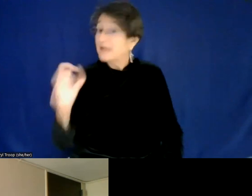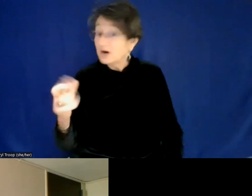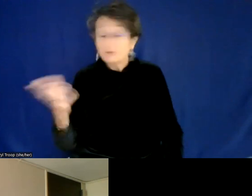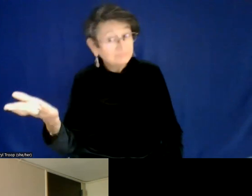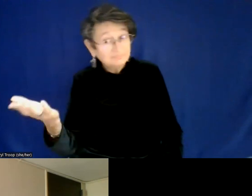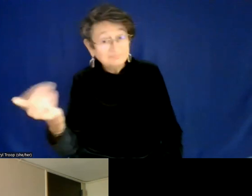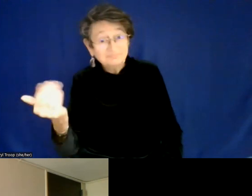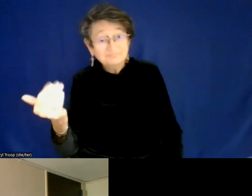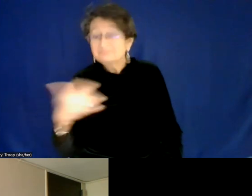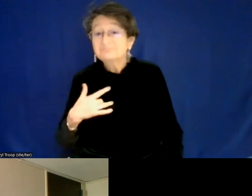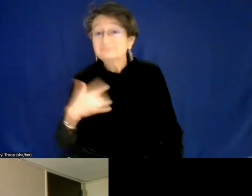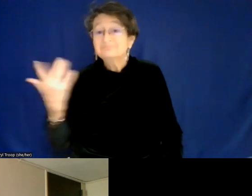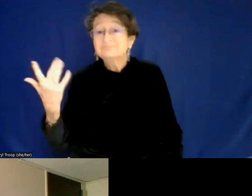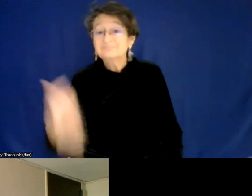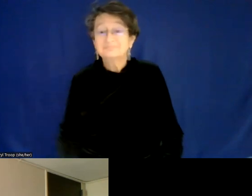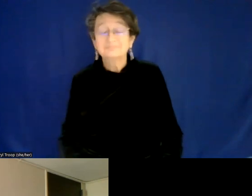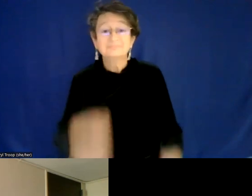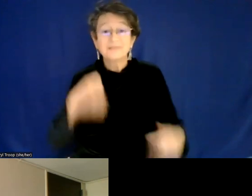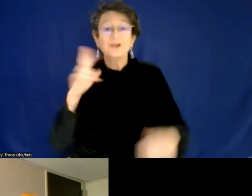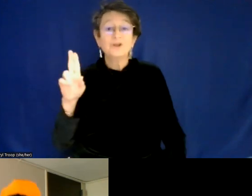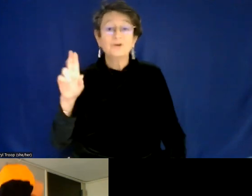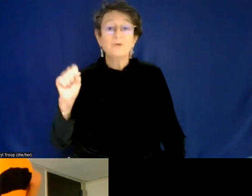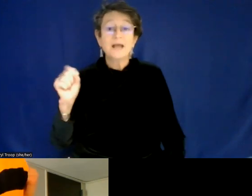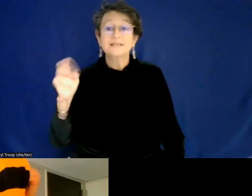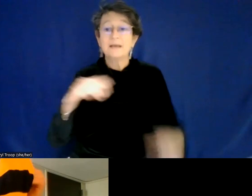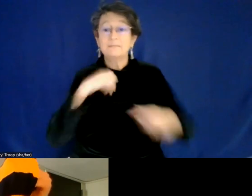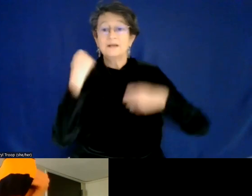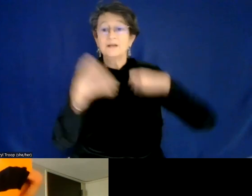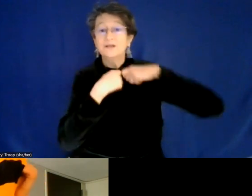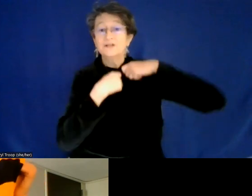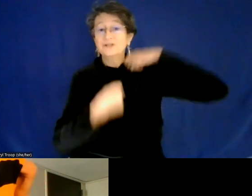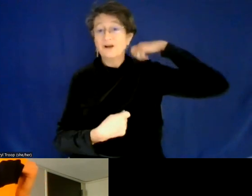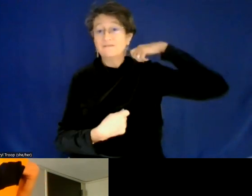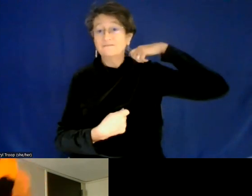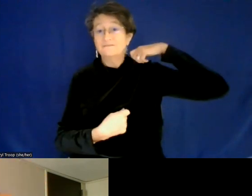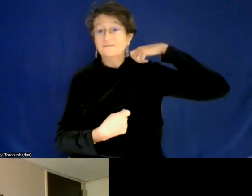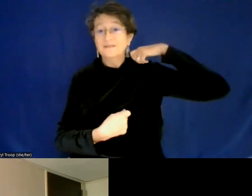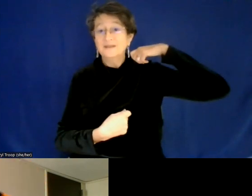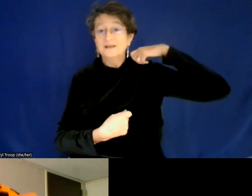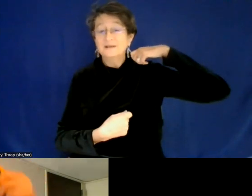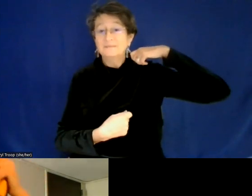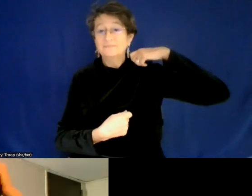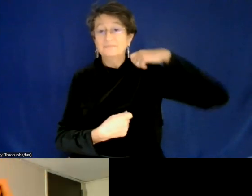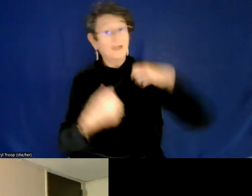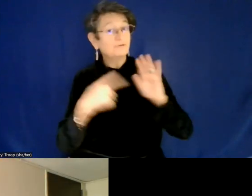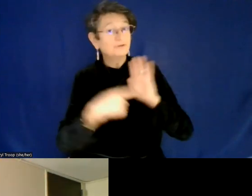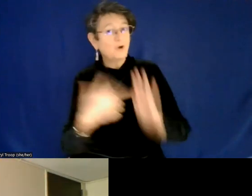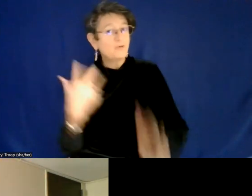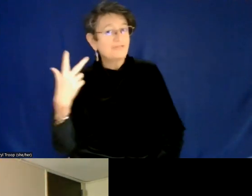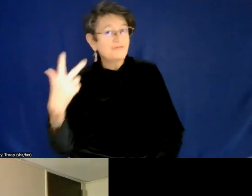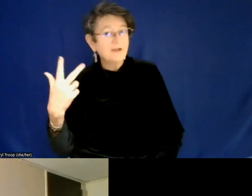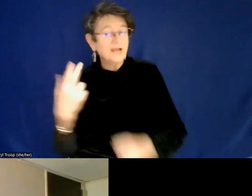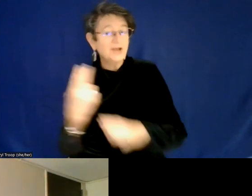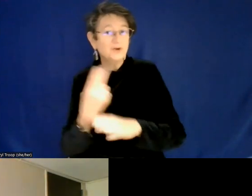um, first item is a USM start scarf and Blair is wearing it three ways, or